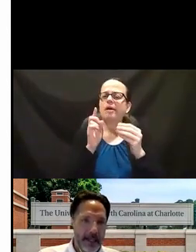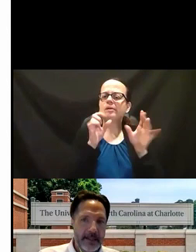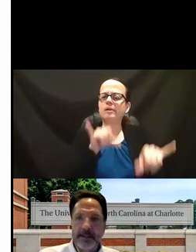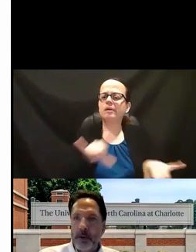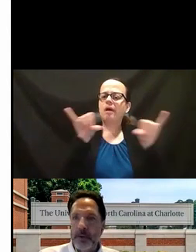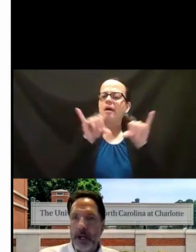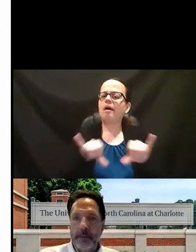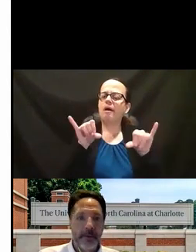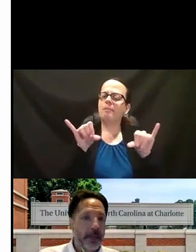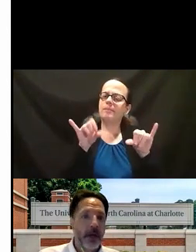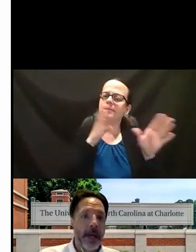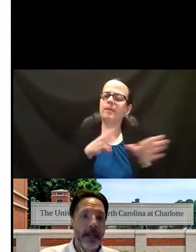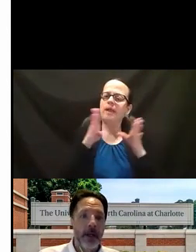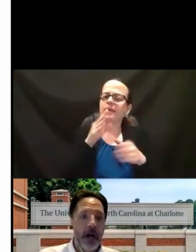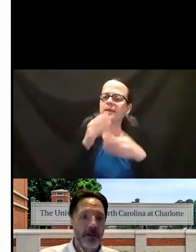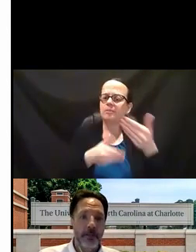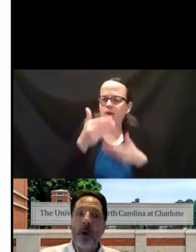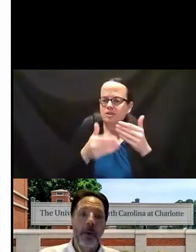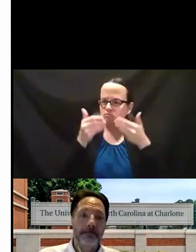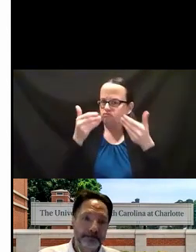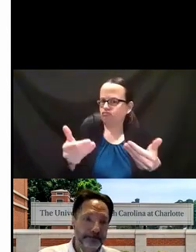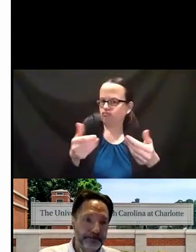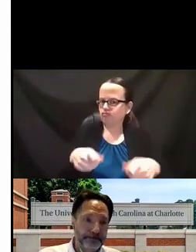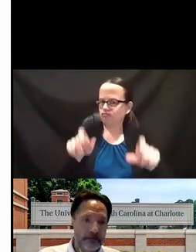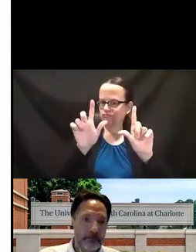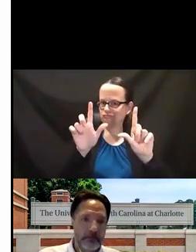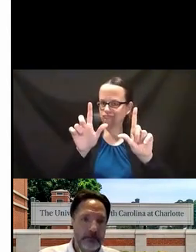process. So if we could go ahead and launch the poll.